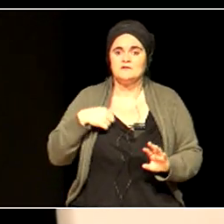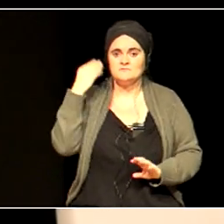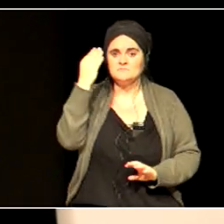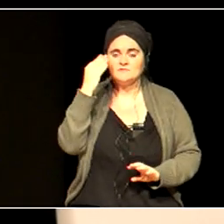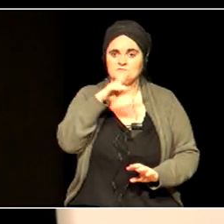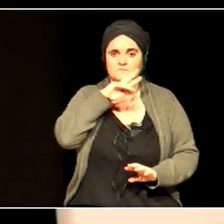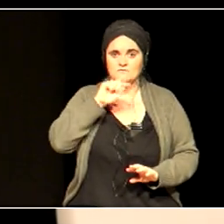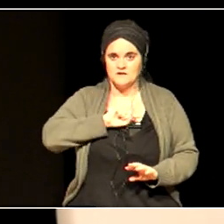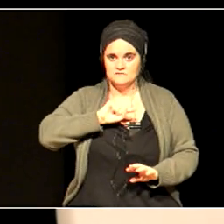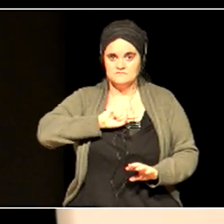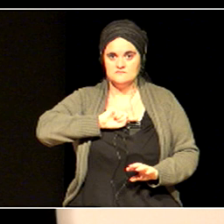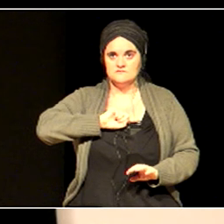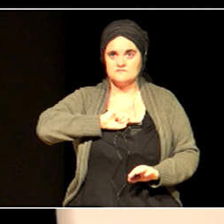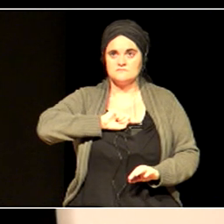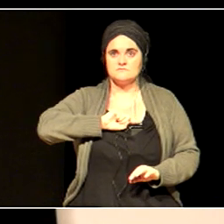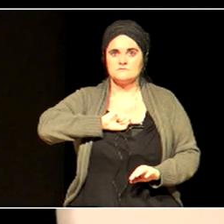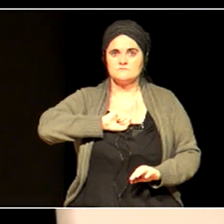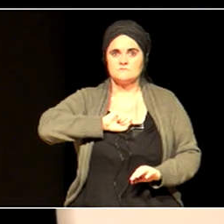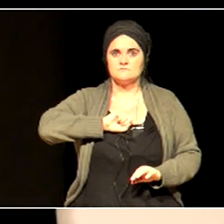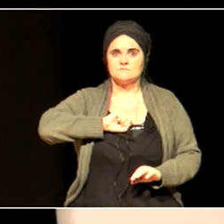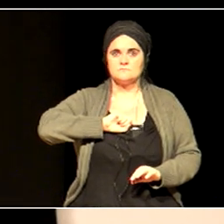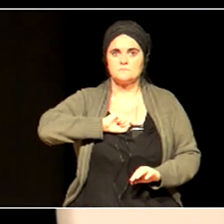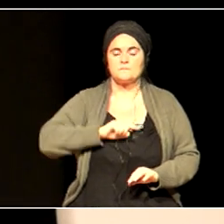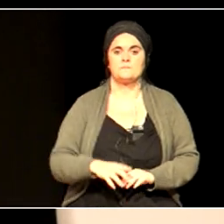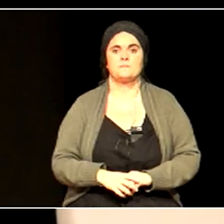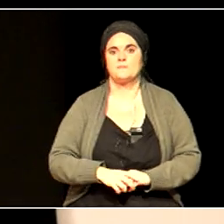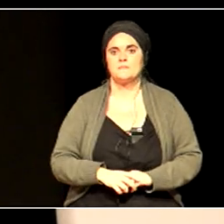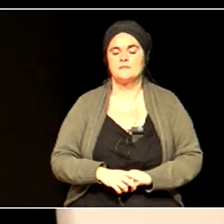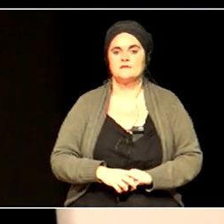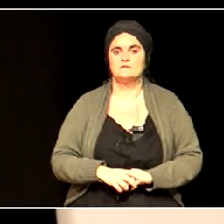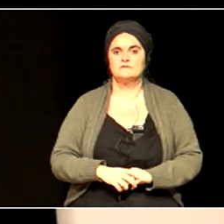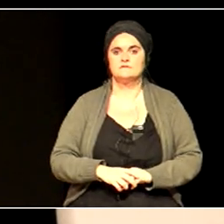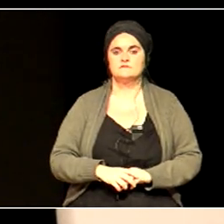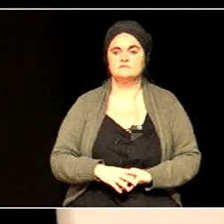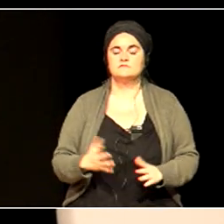in evidence when you see them in practice.